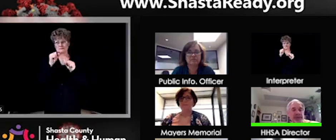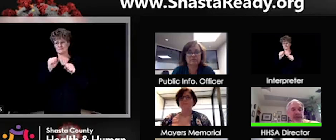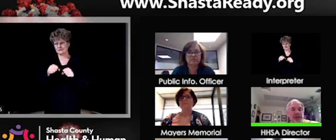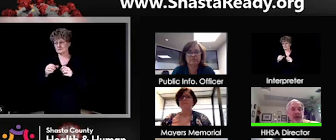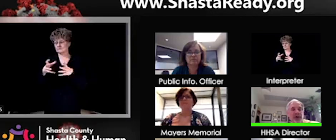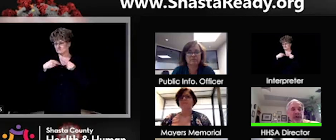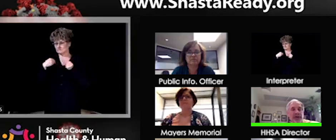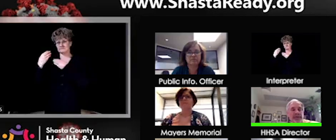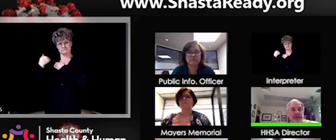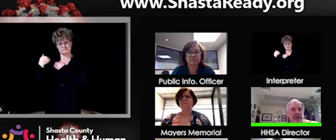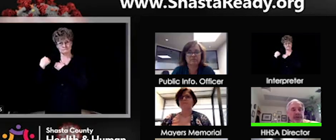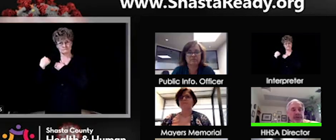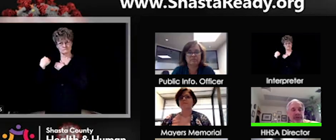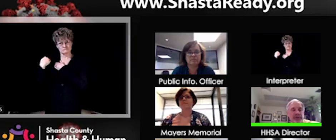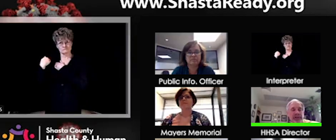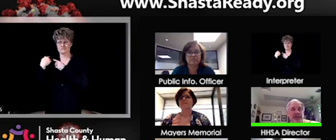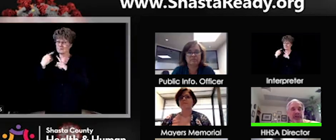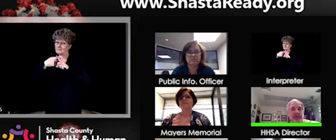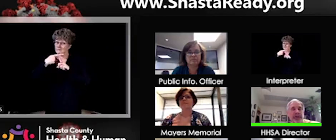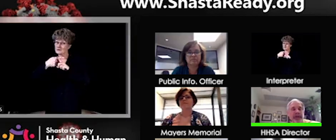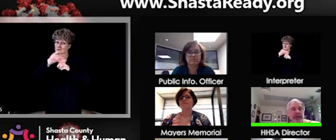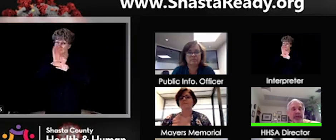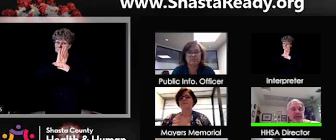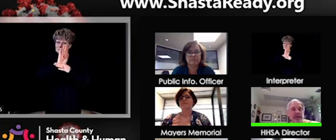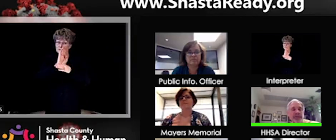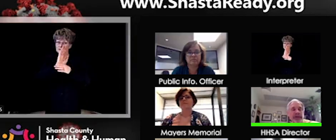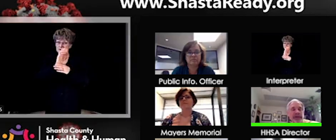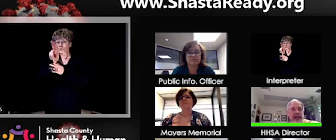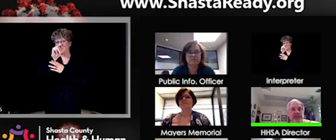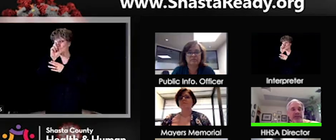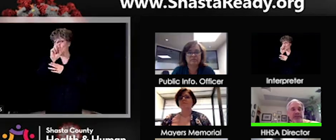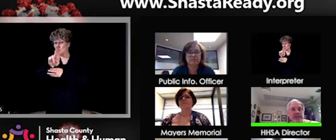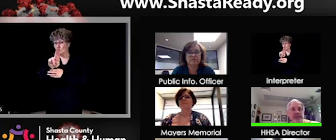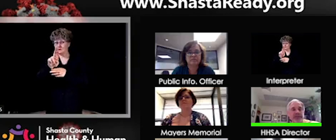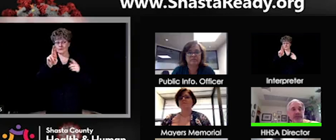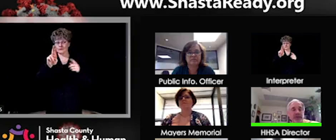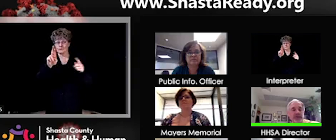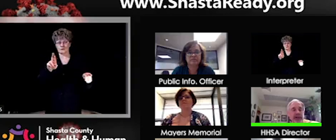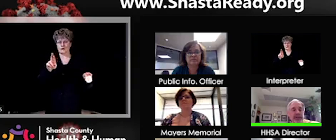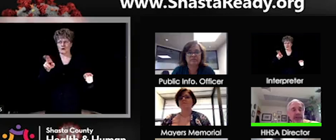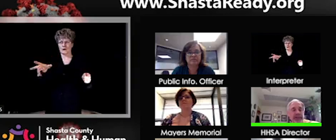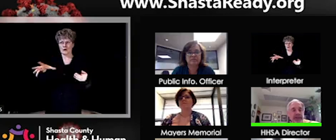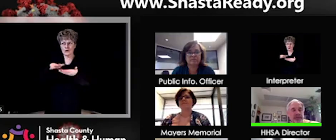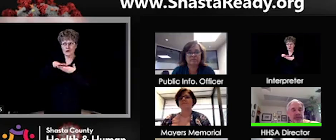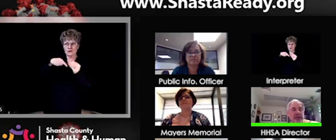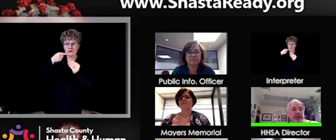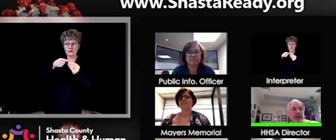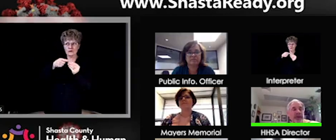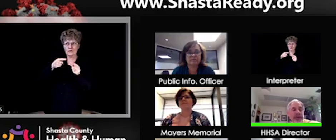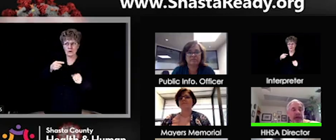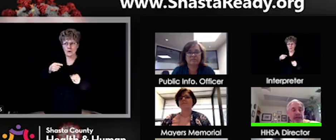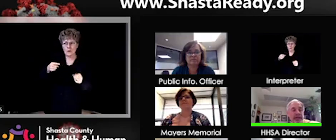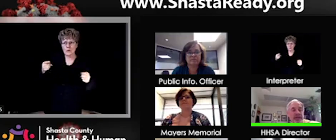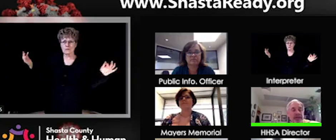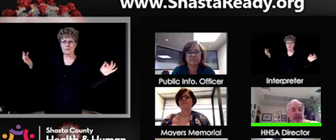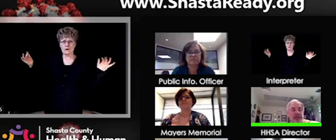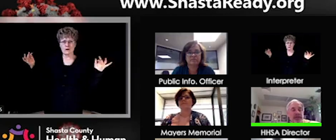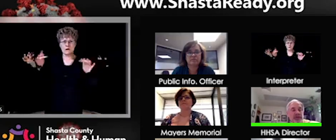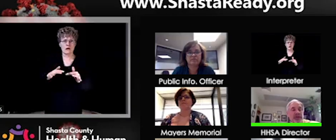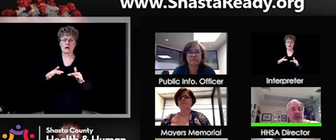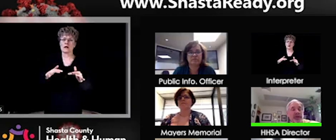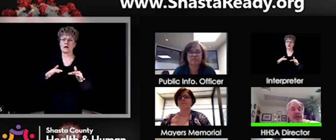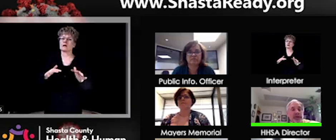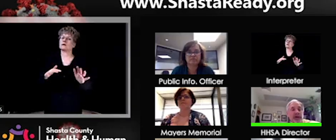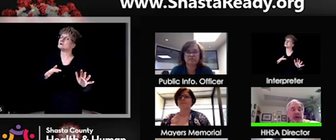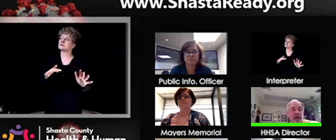can also call up folks if they hear that they're planning on doing mass gatherings to discourage that because that does